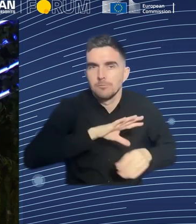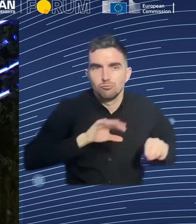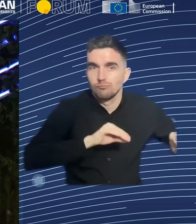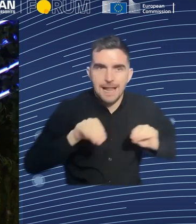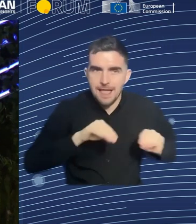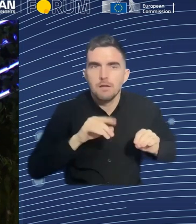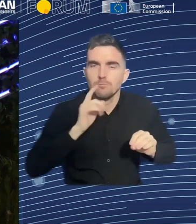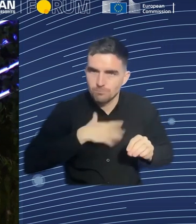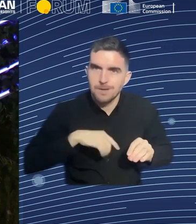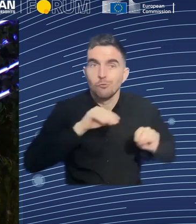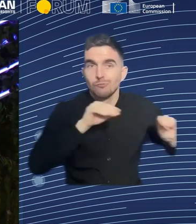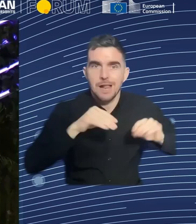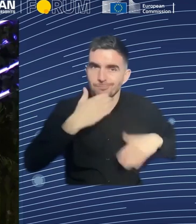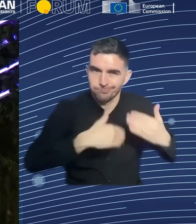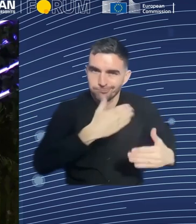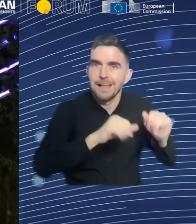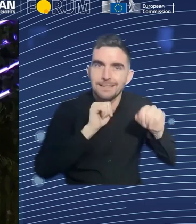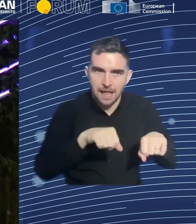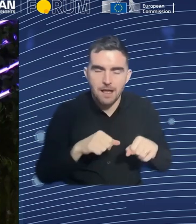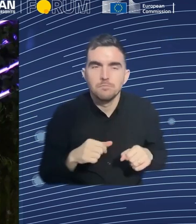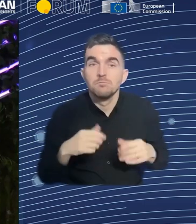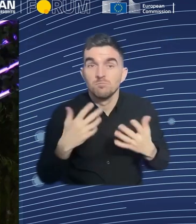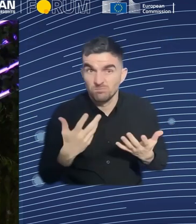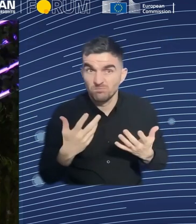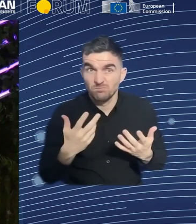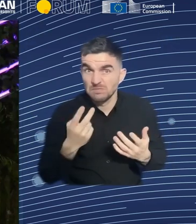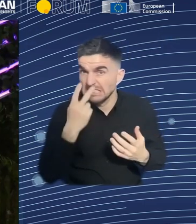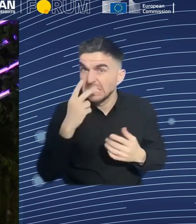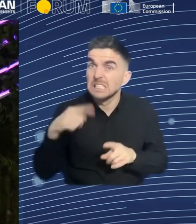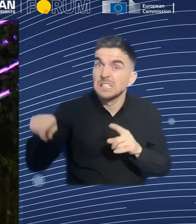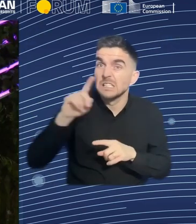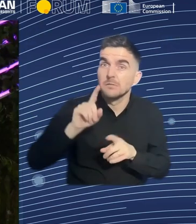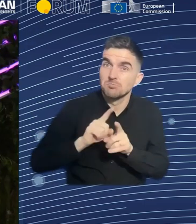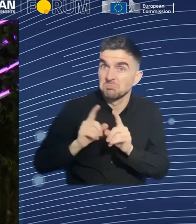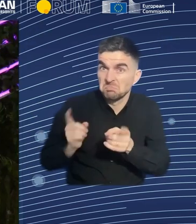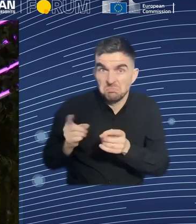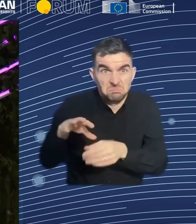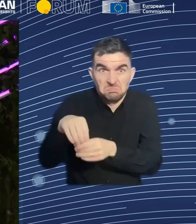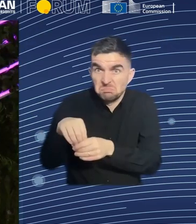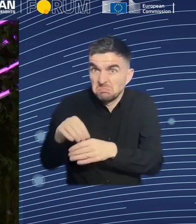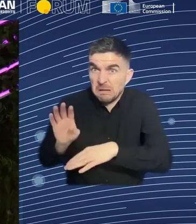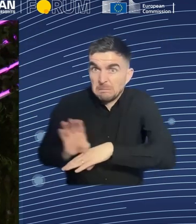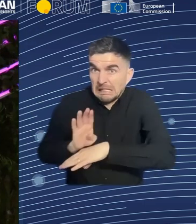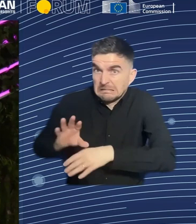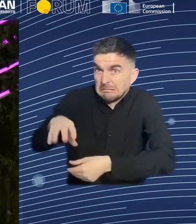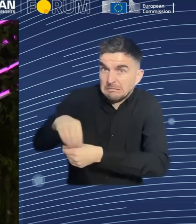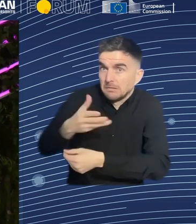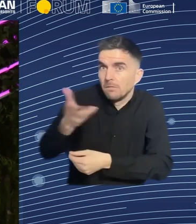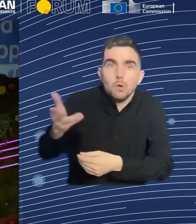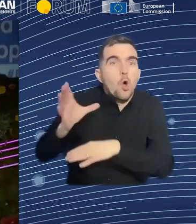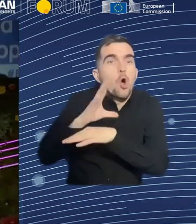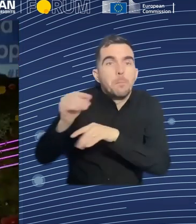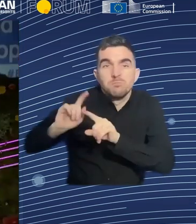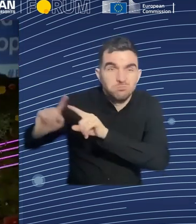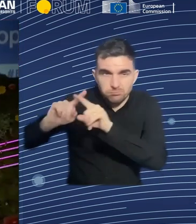companies themselves need to be trained about the potential new IT technologies that they have to adopt, the digital transformation, the